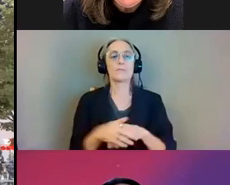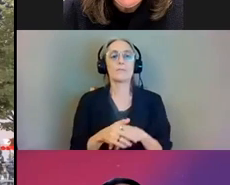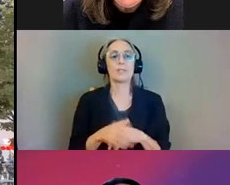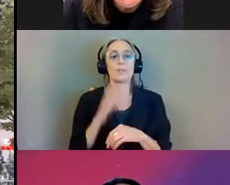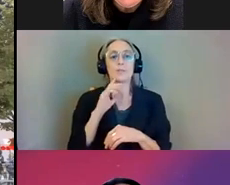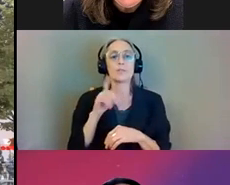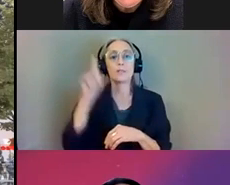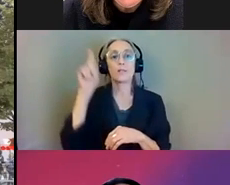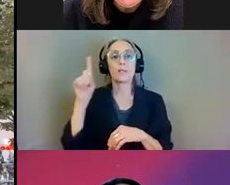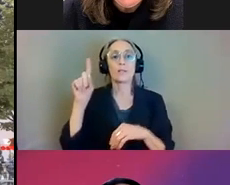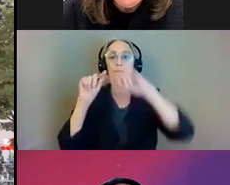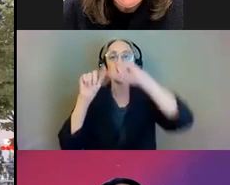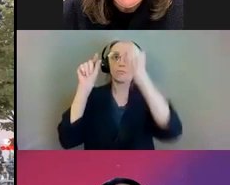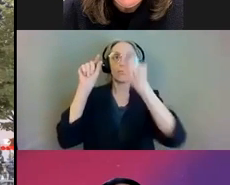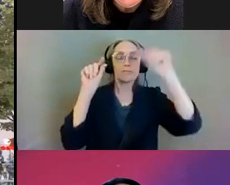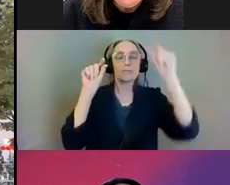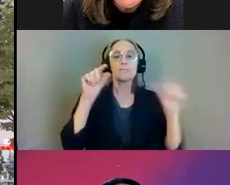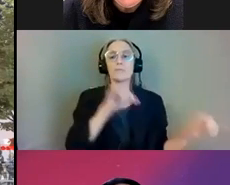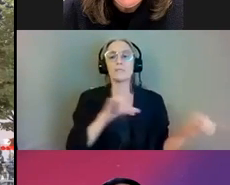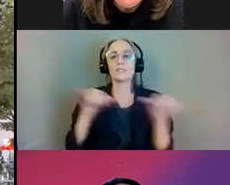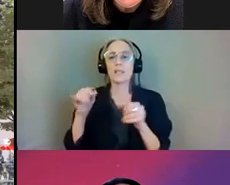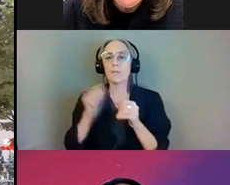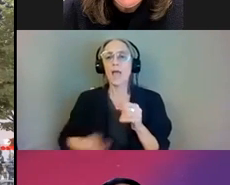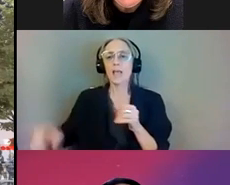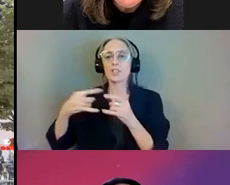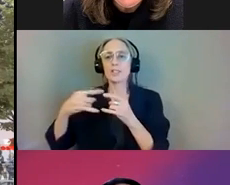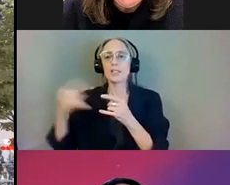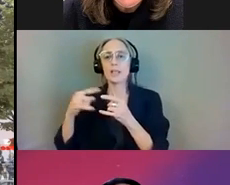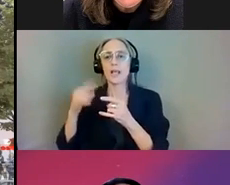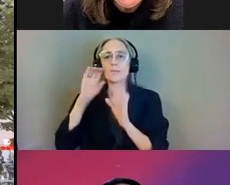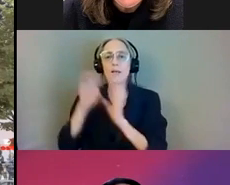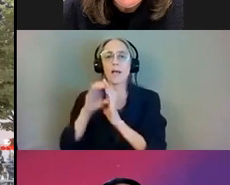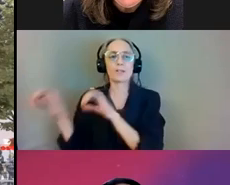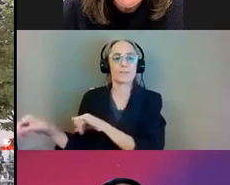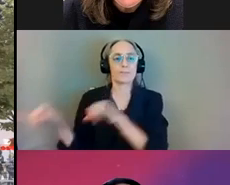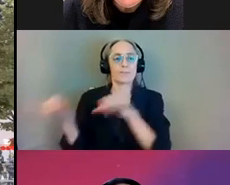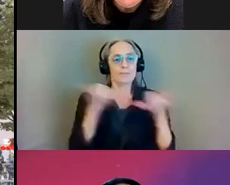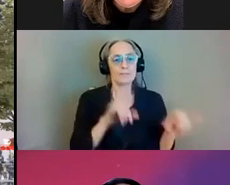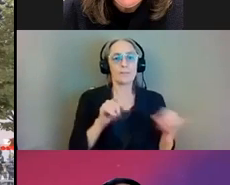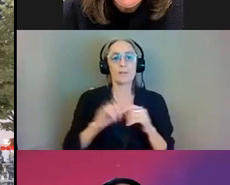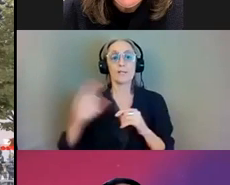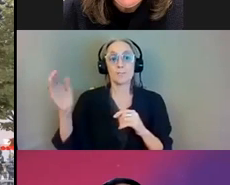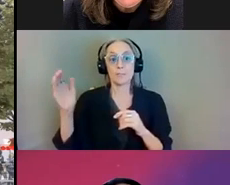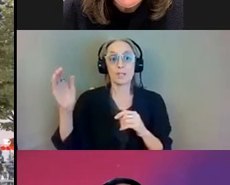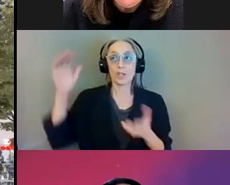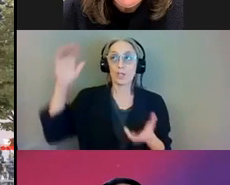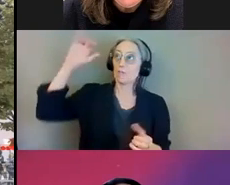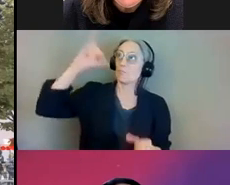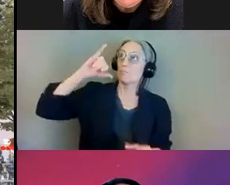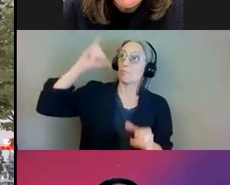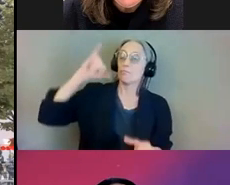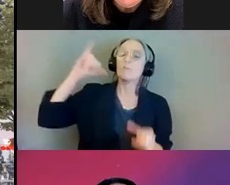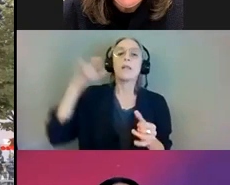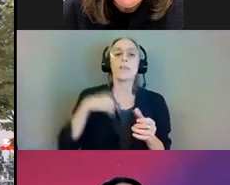translation of the Asian gating pattern on the ceiling and mirror on the ground plane, will create a space within the